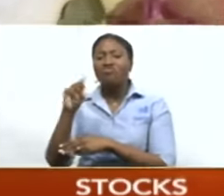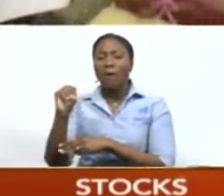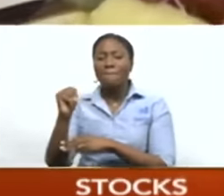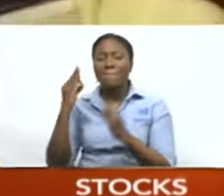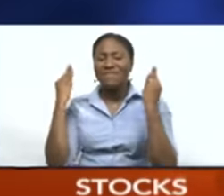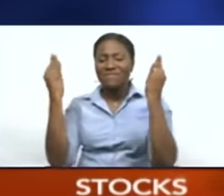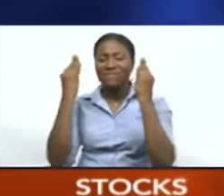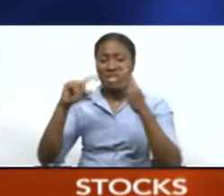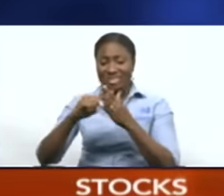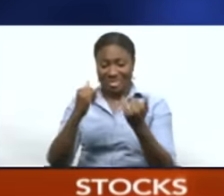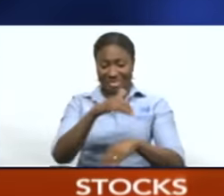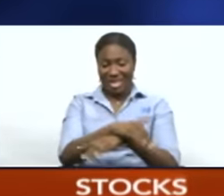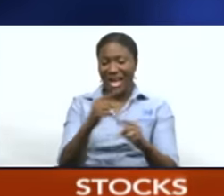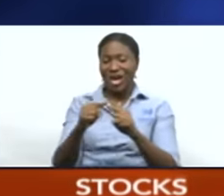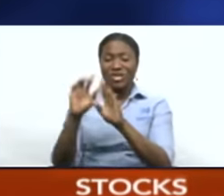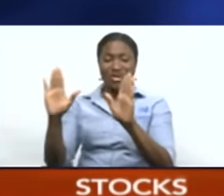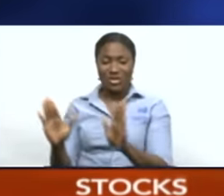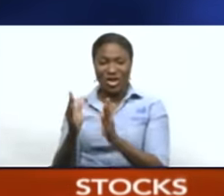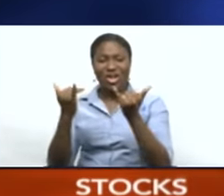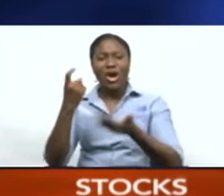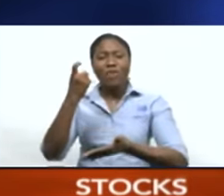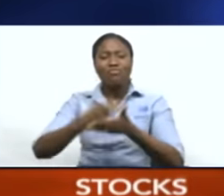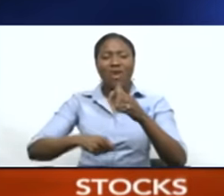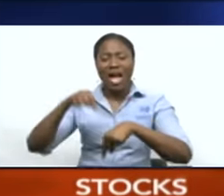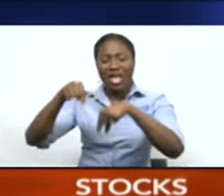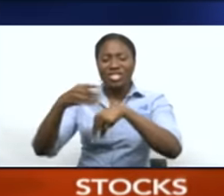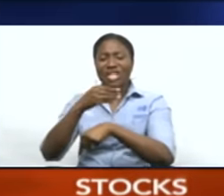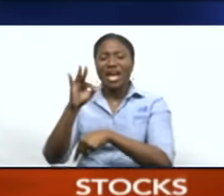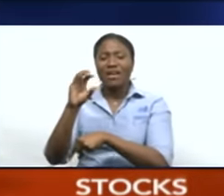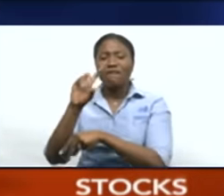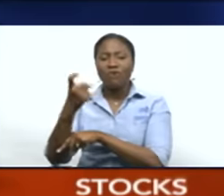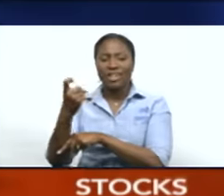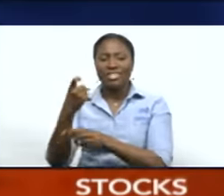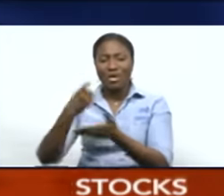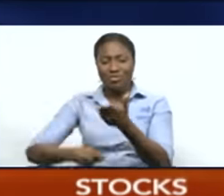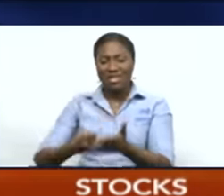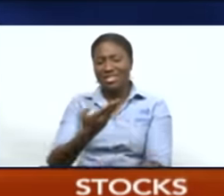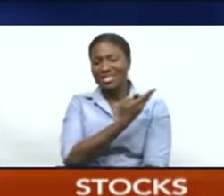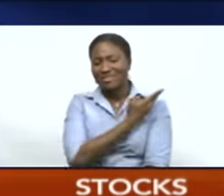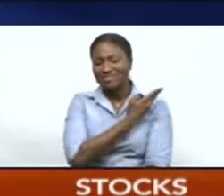on Sunday night. And now for a look at today's energy and Forex prices.